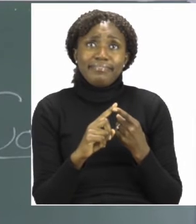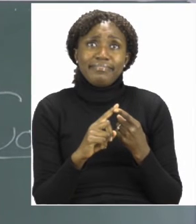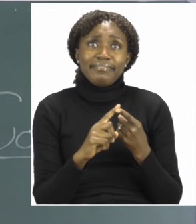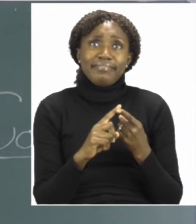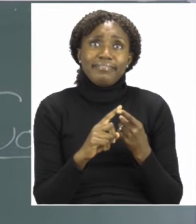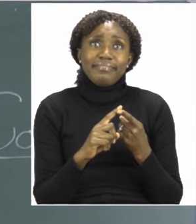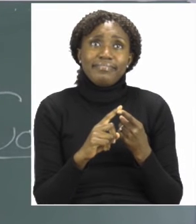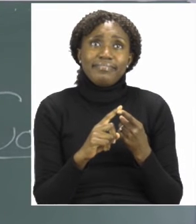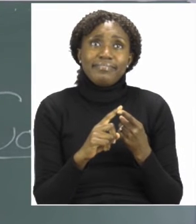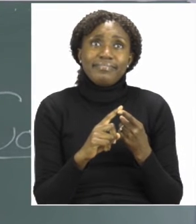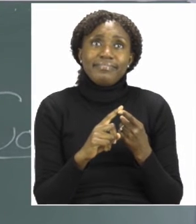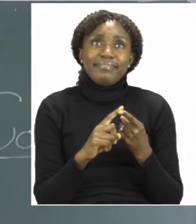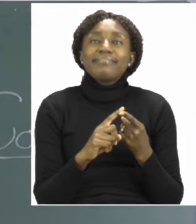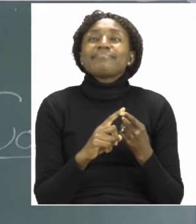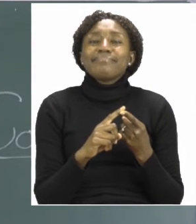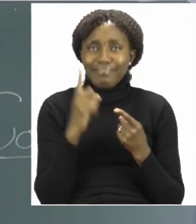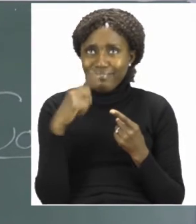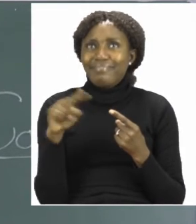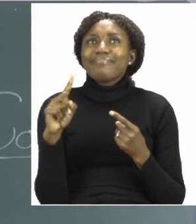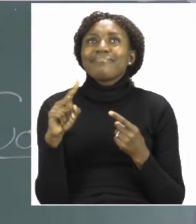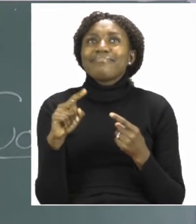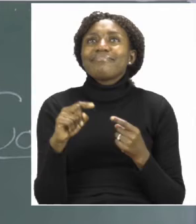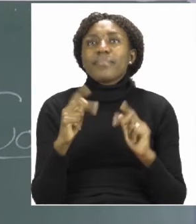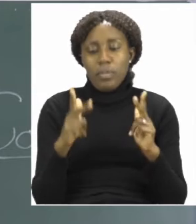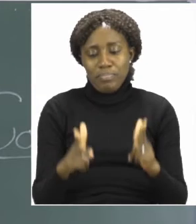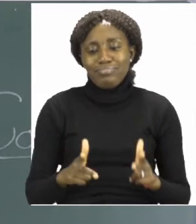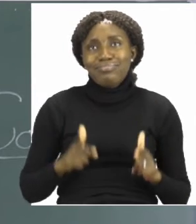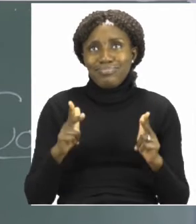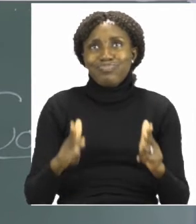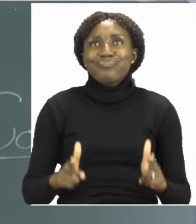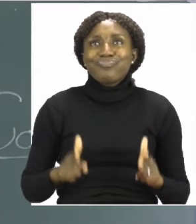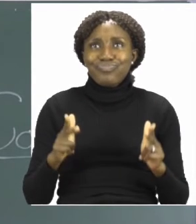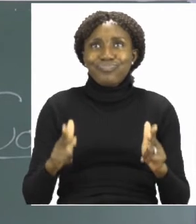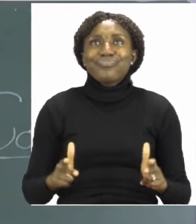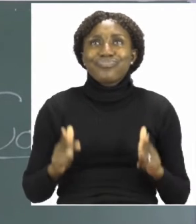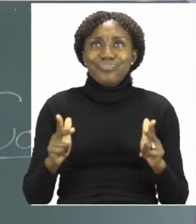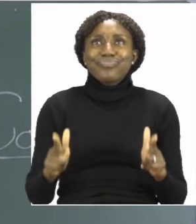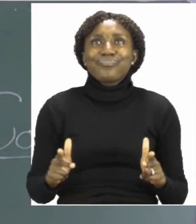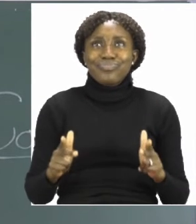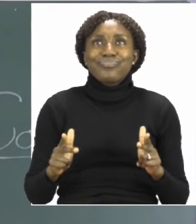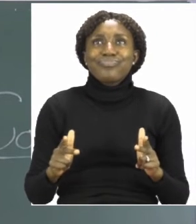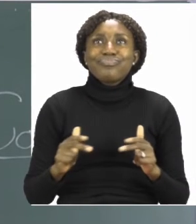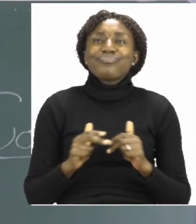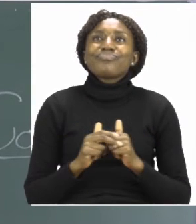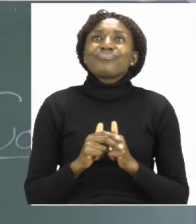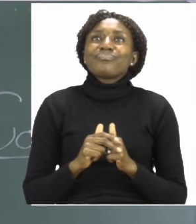picture? That's right boys and girls. This is a picture of a train.